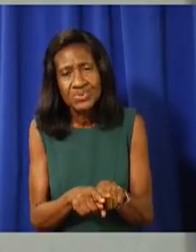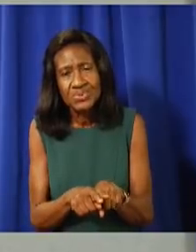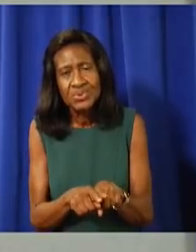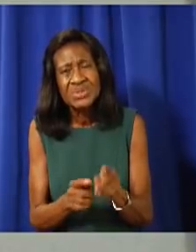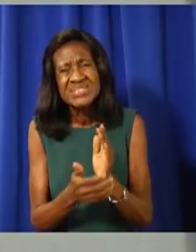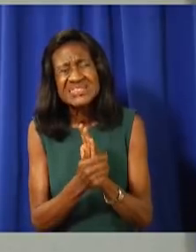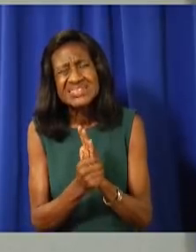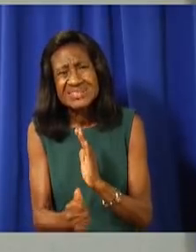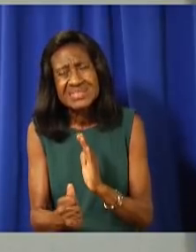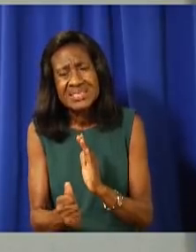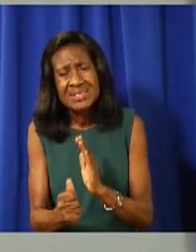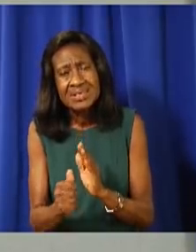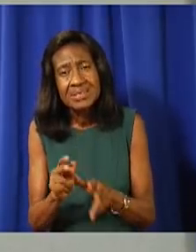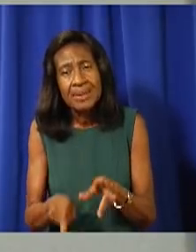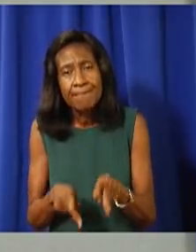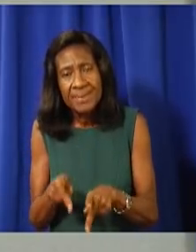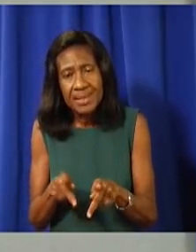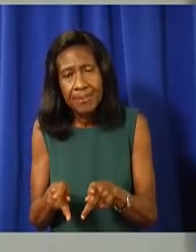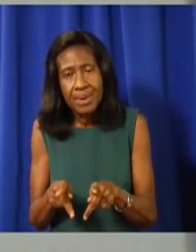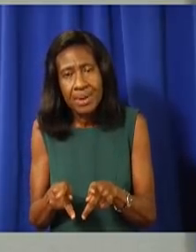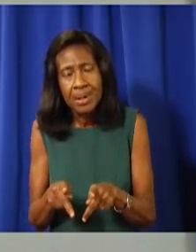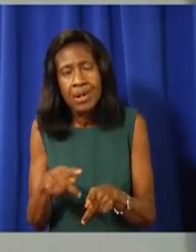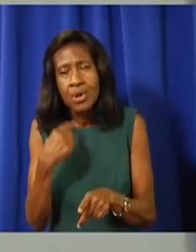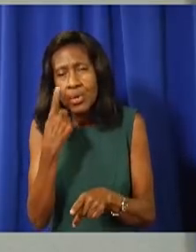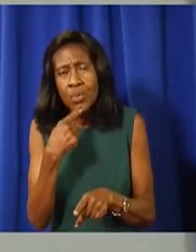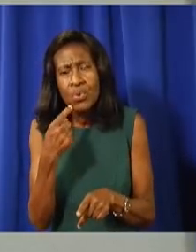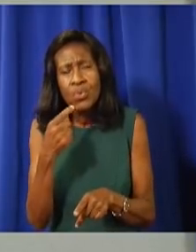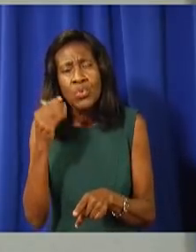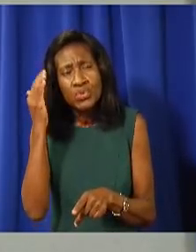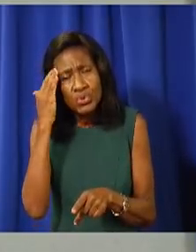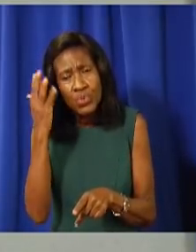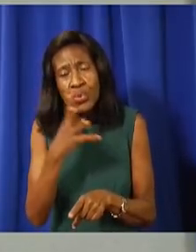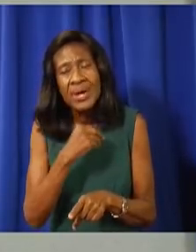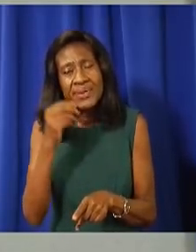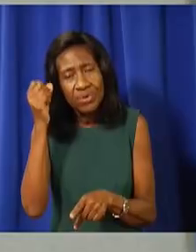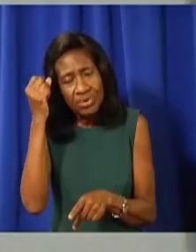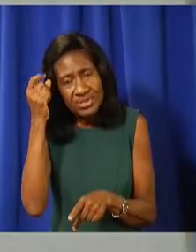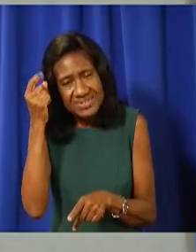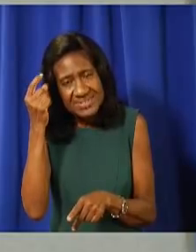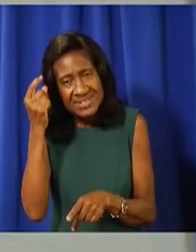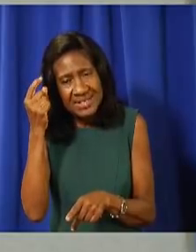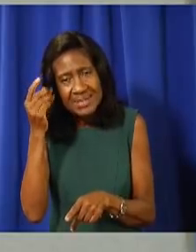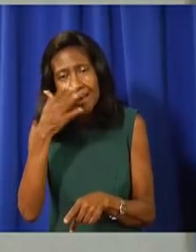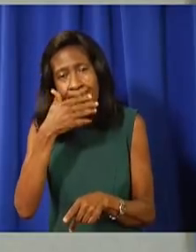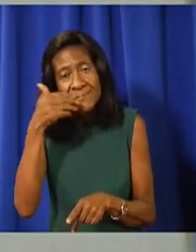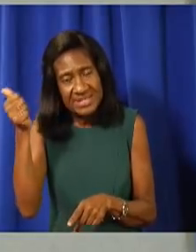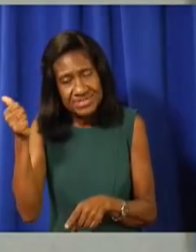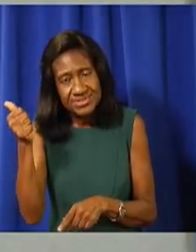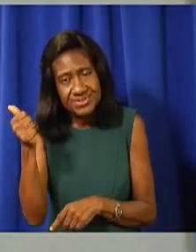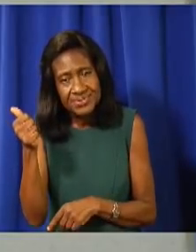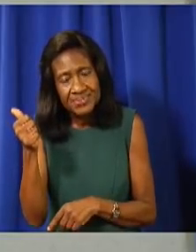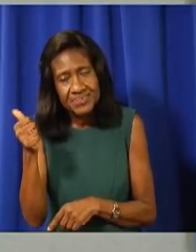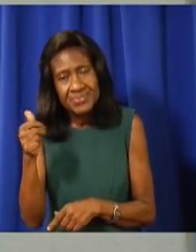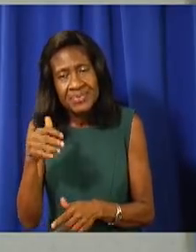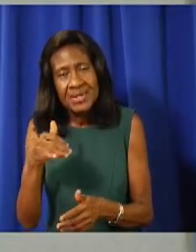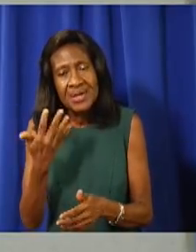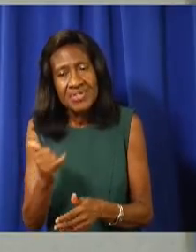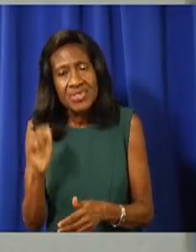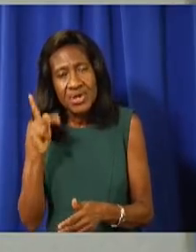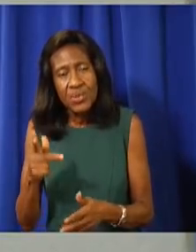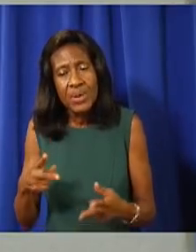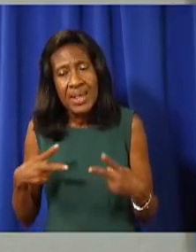other local expertise as well to try to nail down exactly where our risks are,